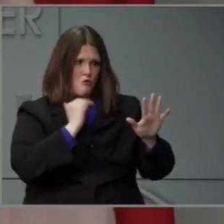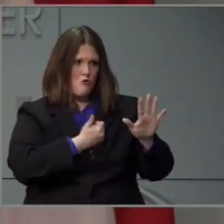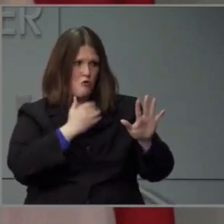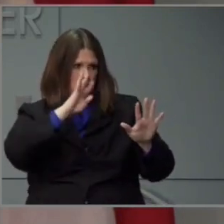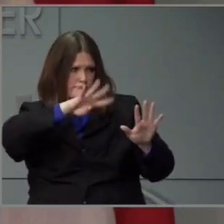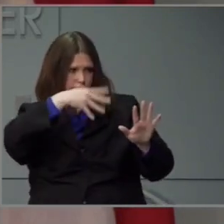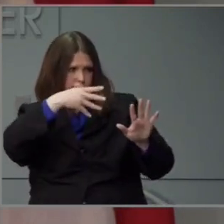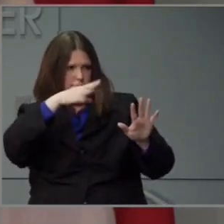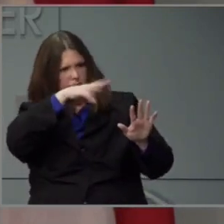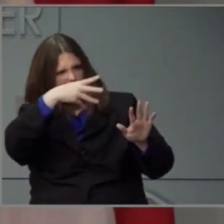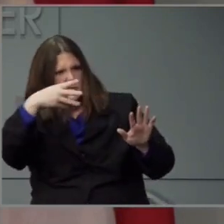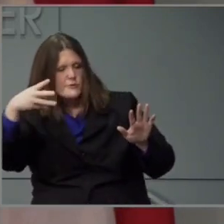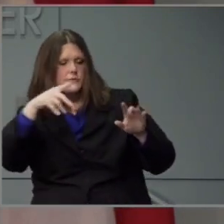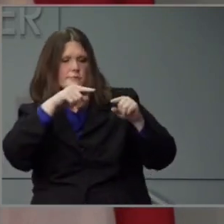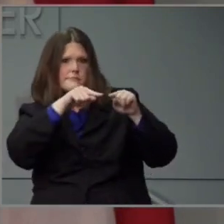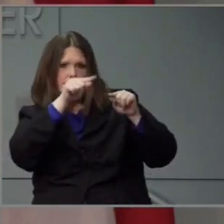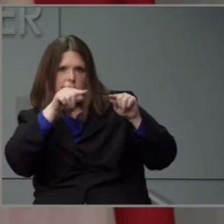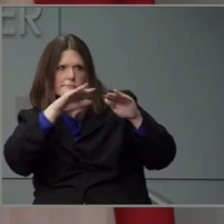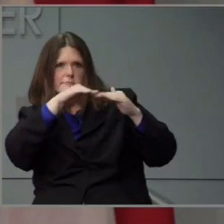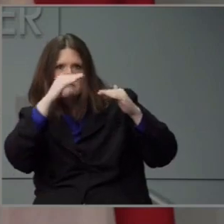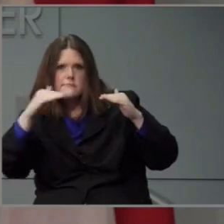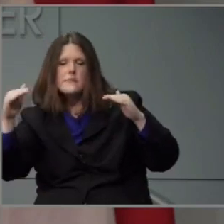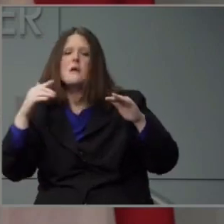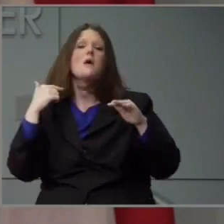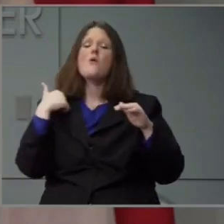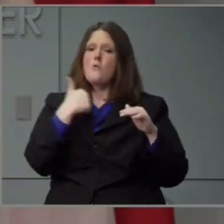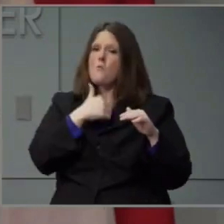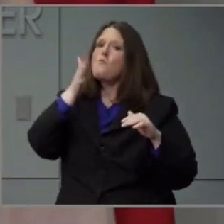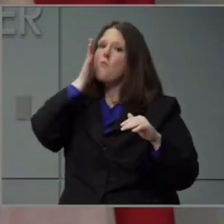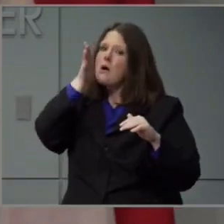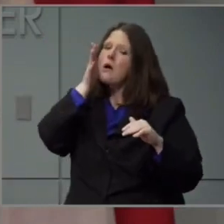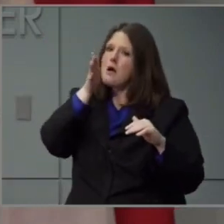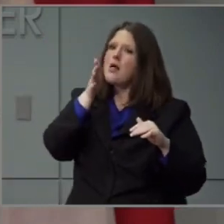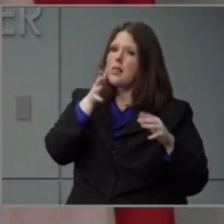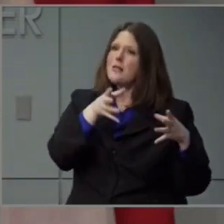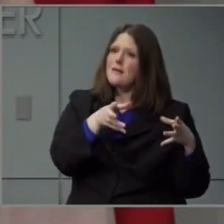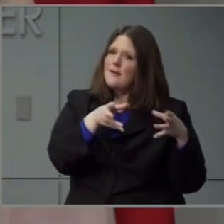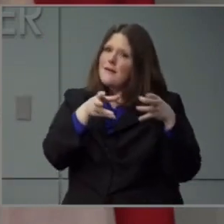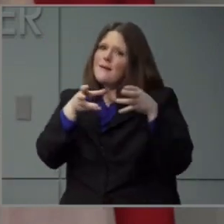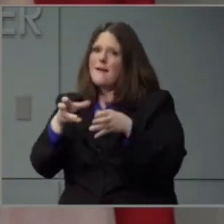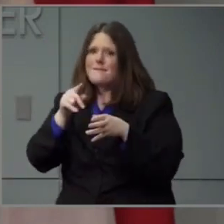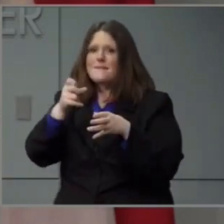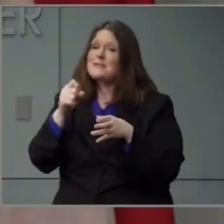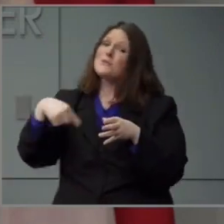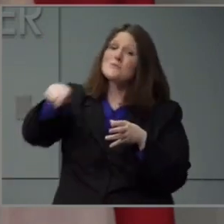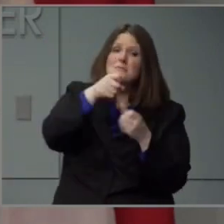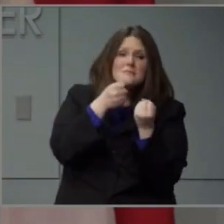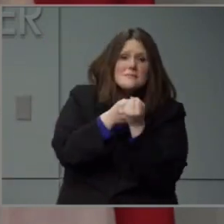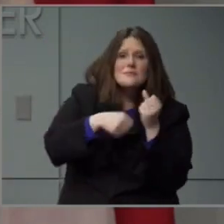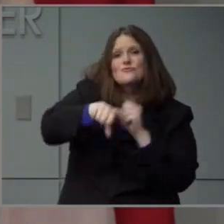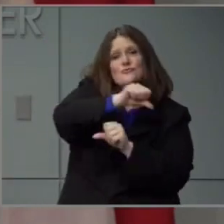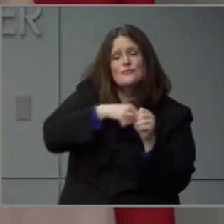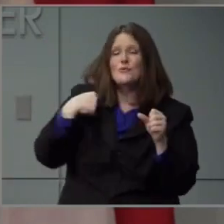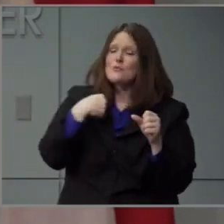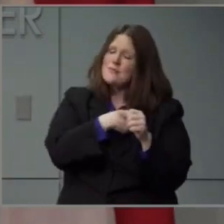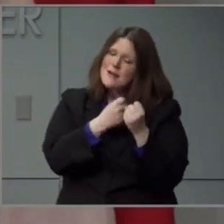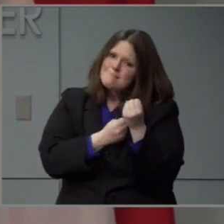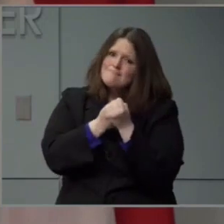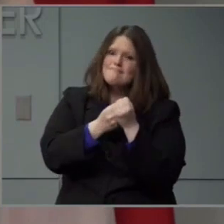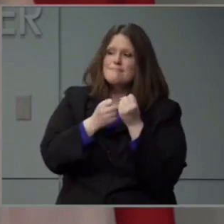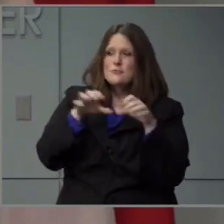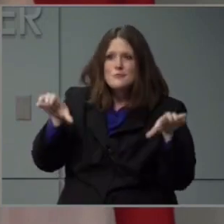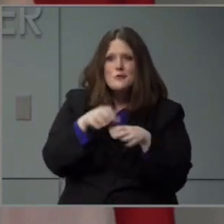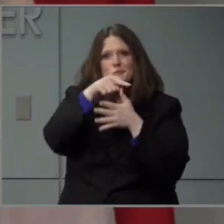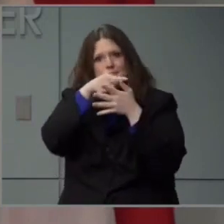think that we will get there when we pull together as a state we are in this together right all of our actions influence